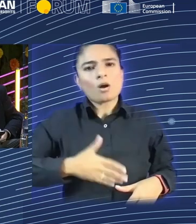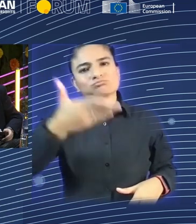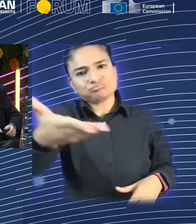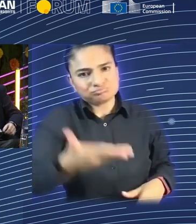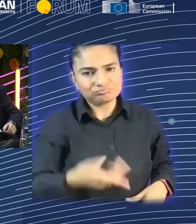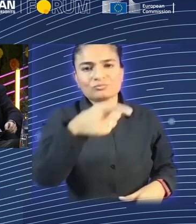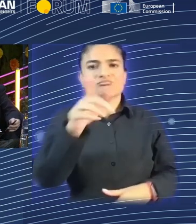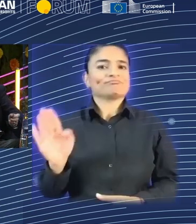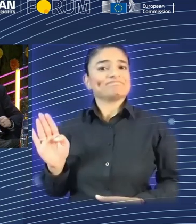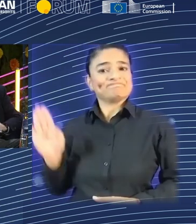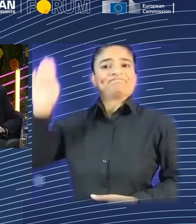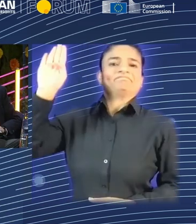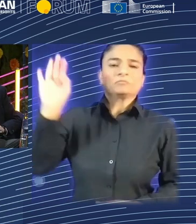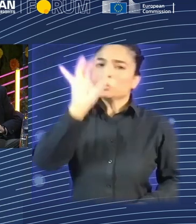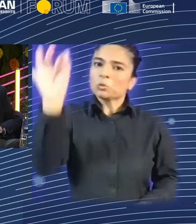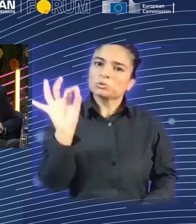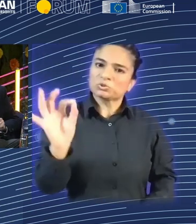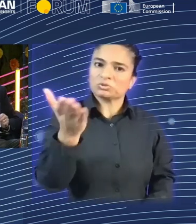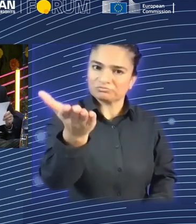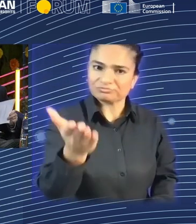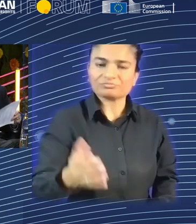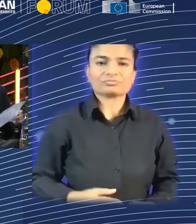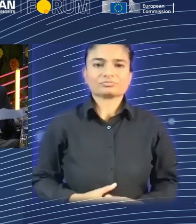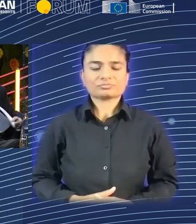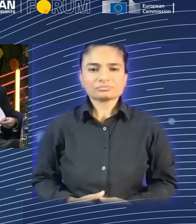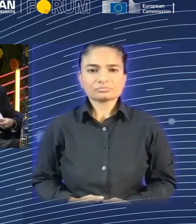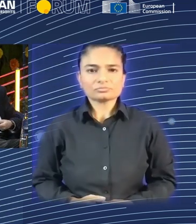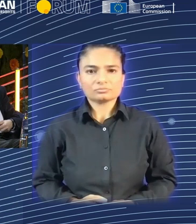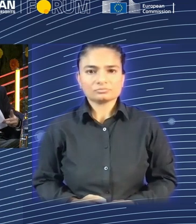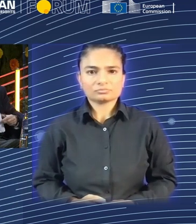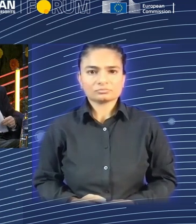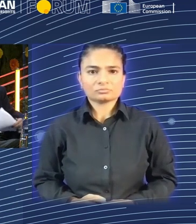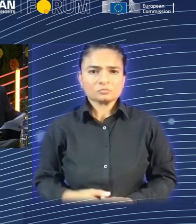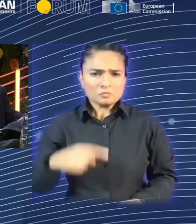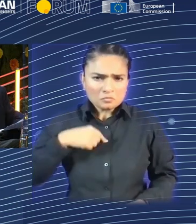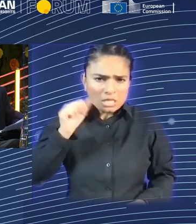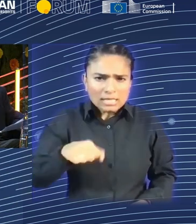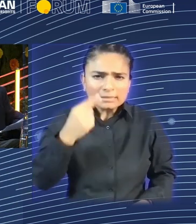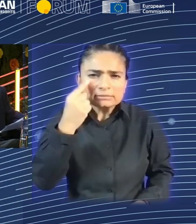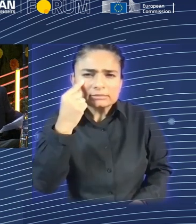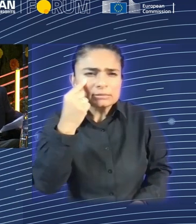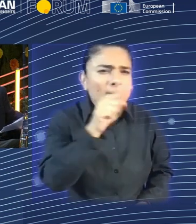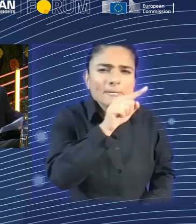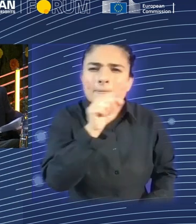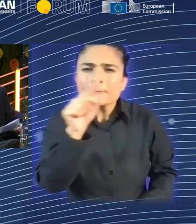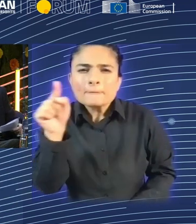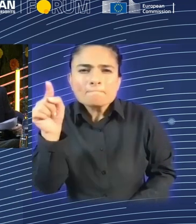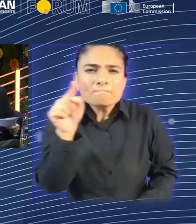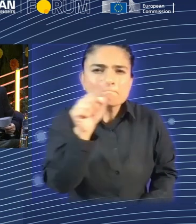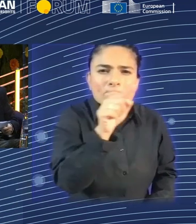questions. And if I can see you, give me a second. Do we have any questions from the audience?